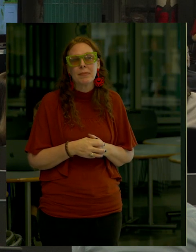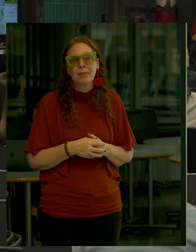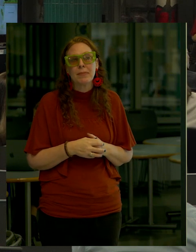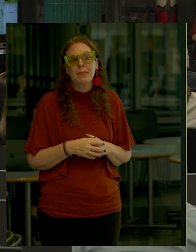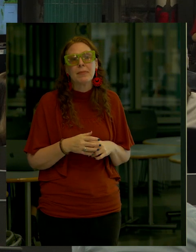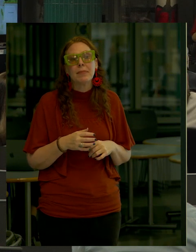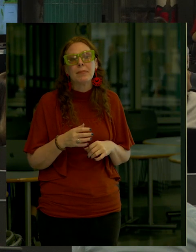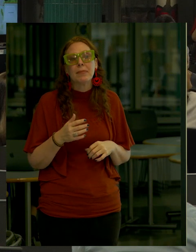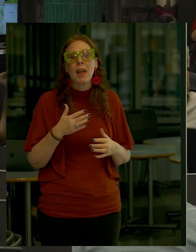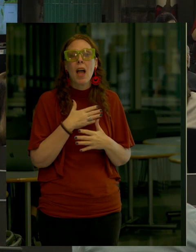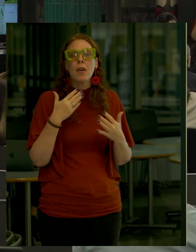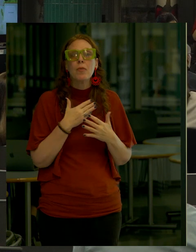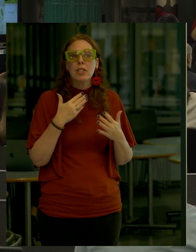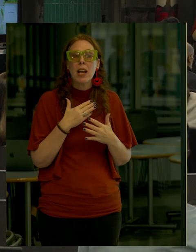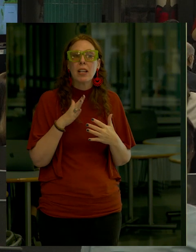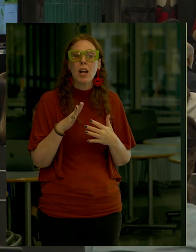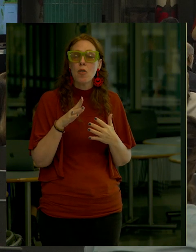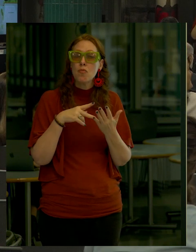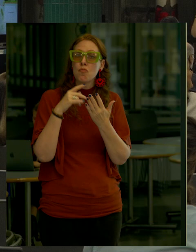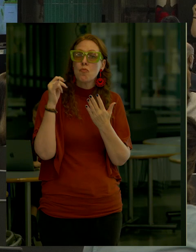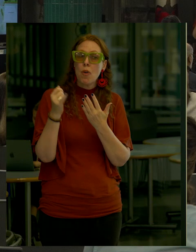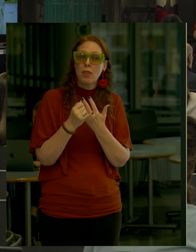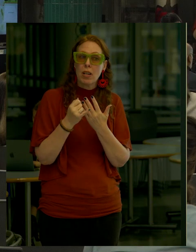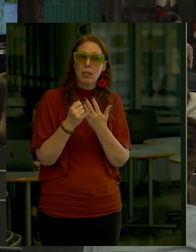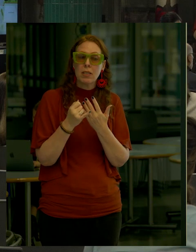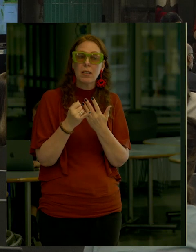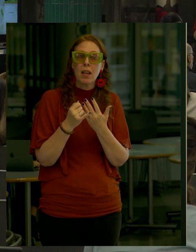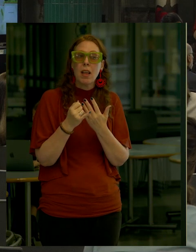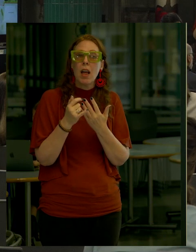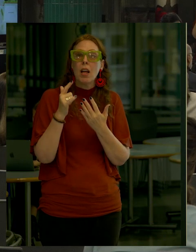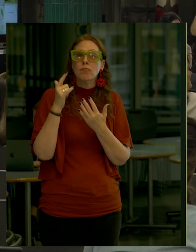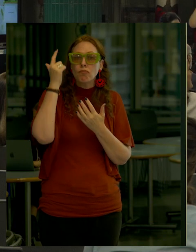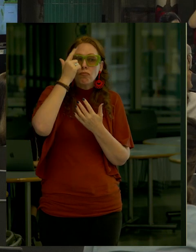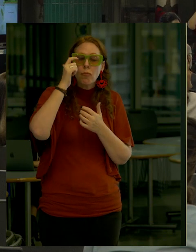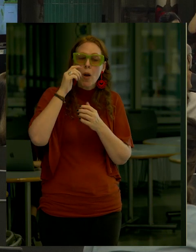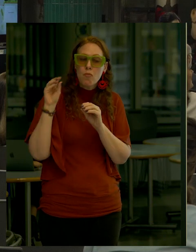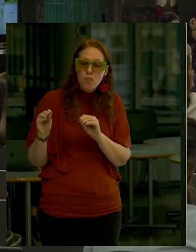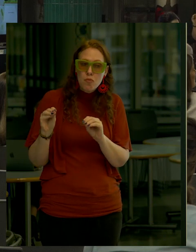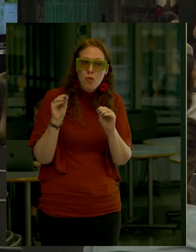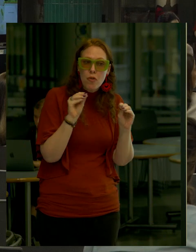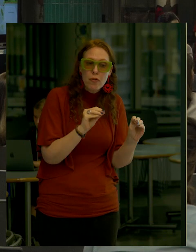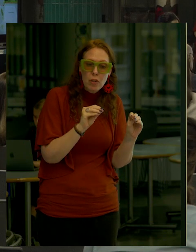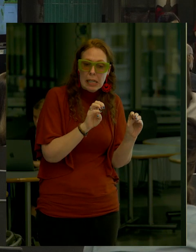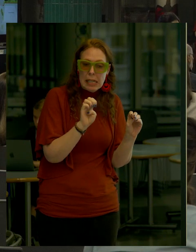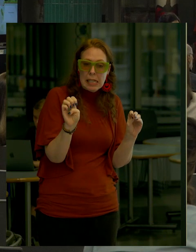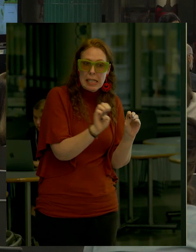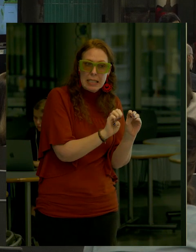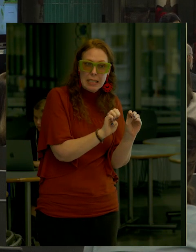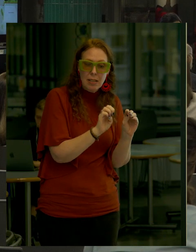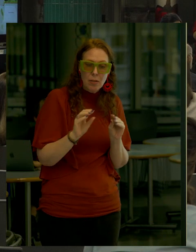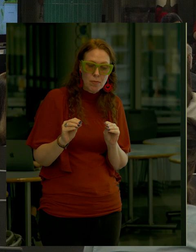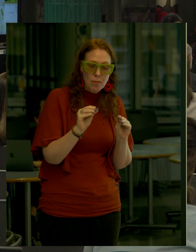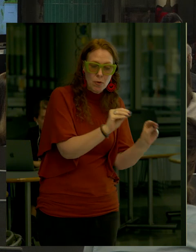Yes, I appreciate the logic, the powerful logic of moving everything to the east Moving the